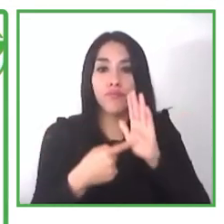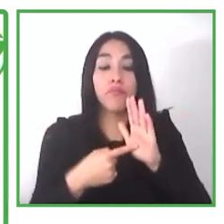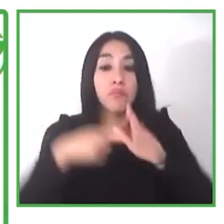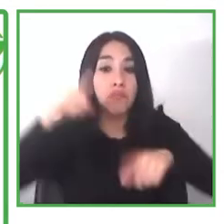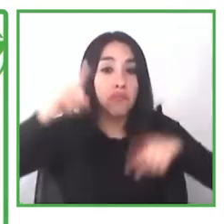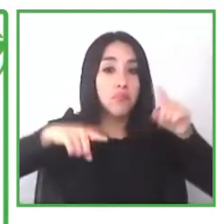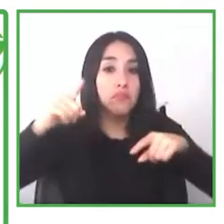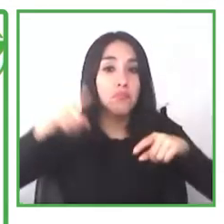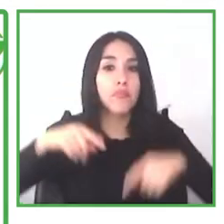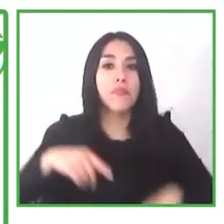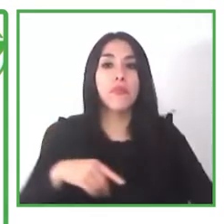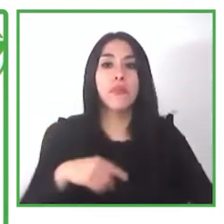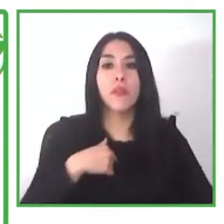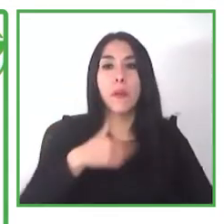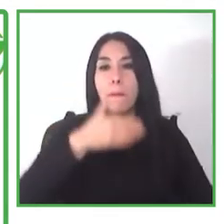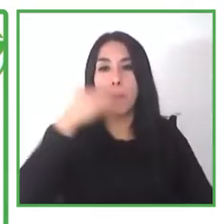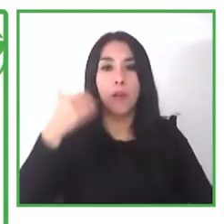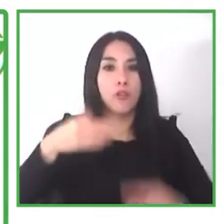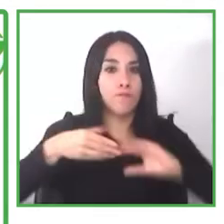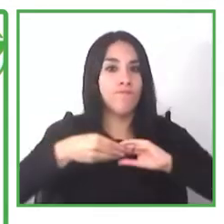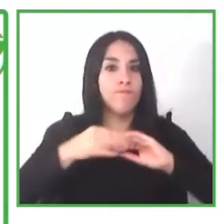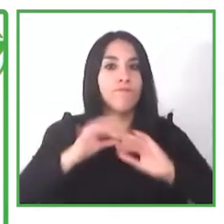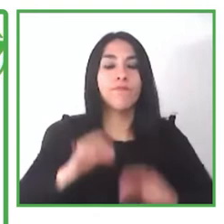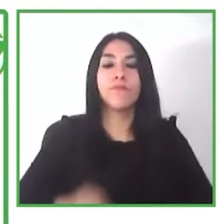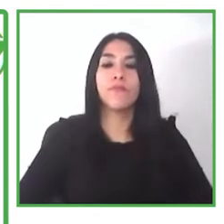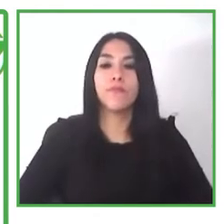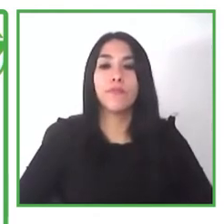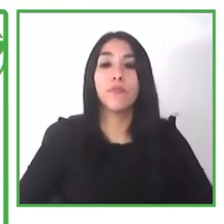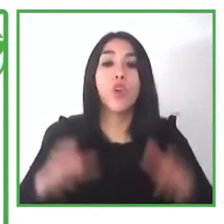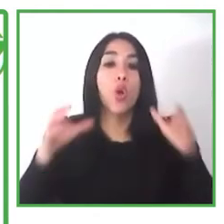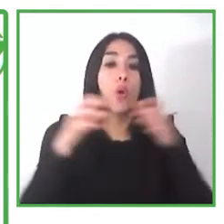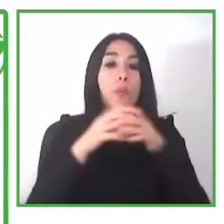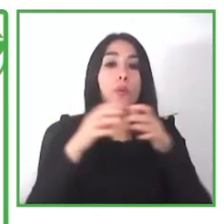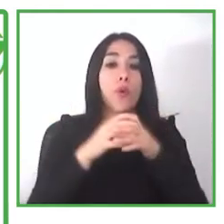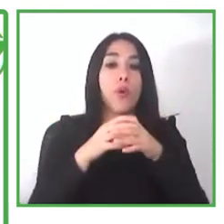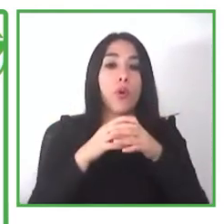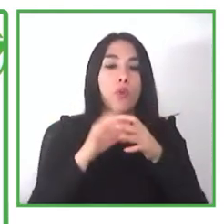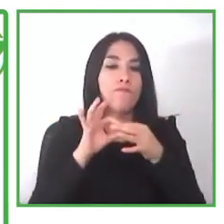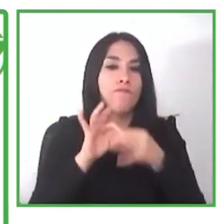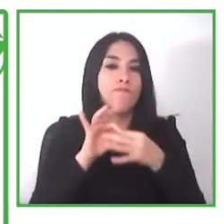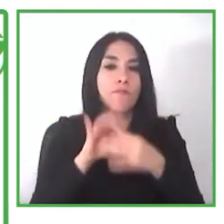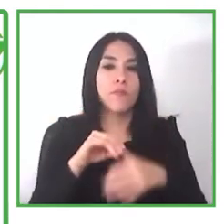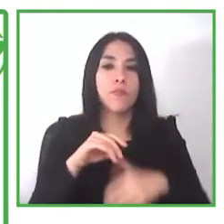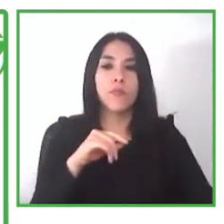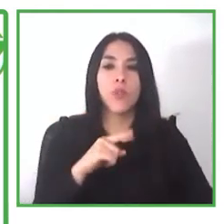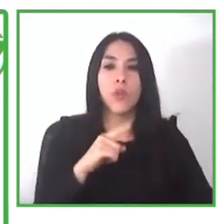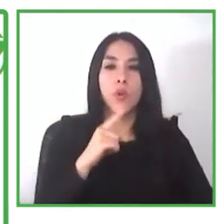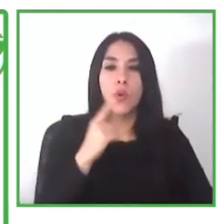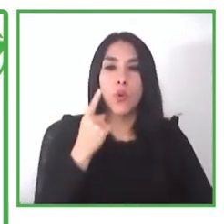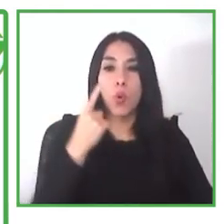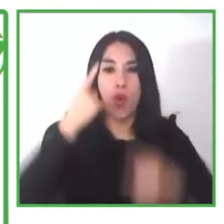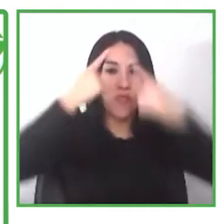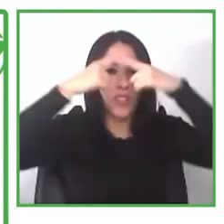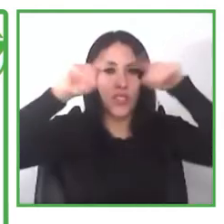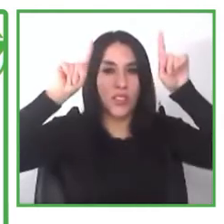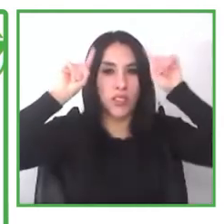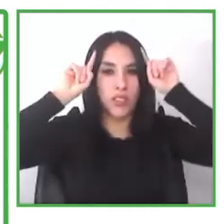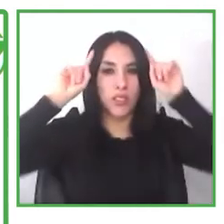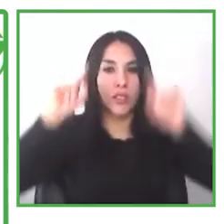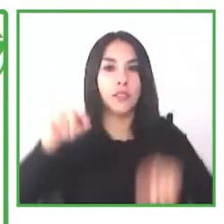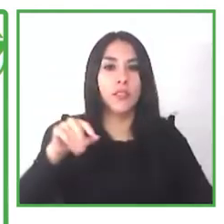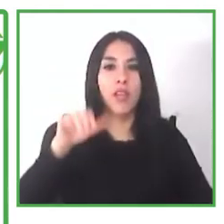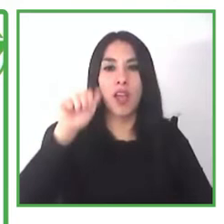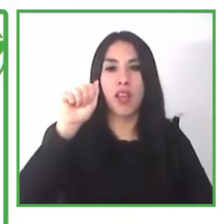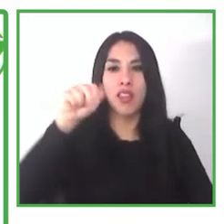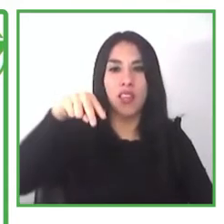with a university that is university of antioquia is one of the the most important public universities in